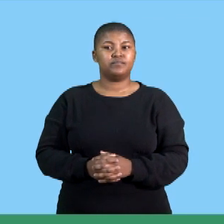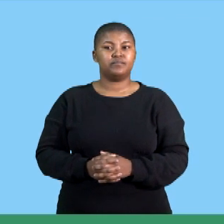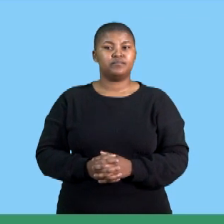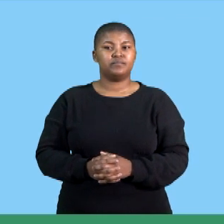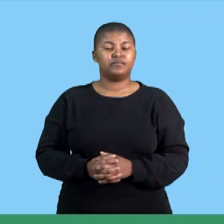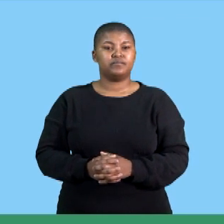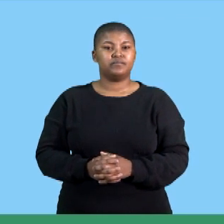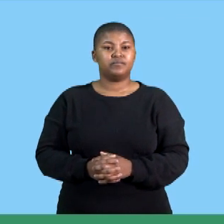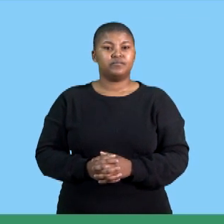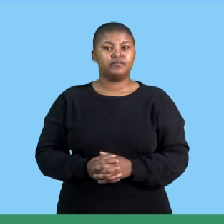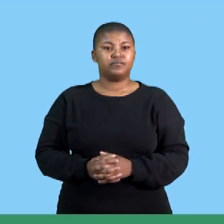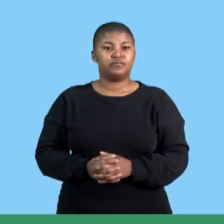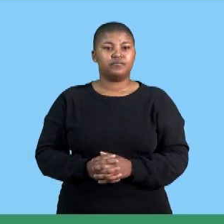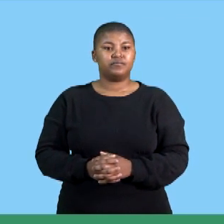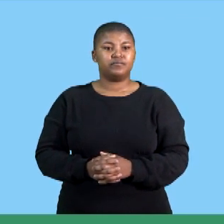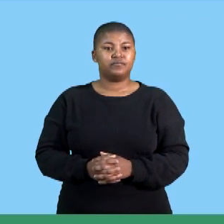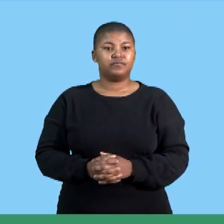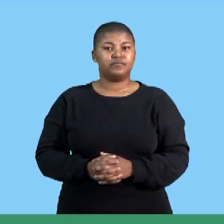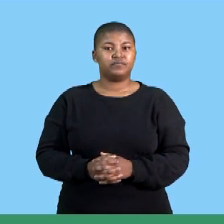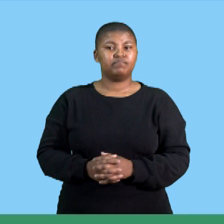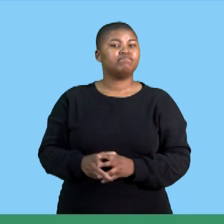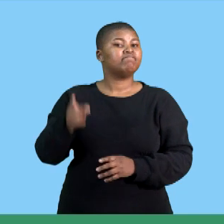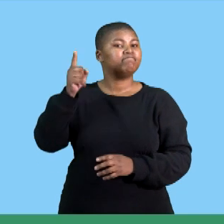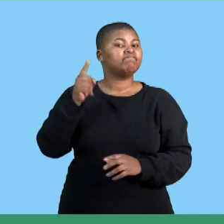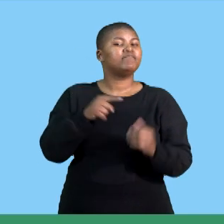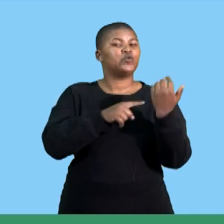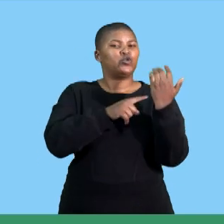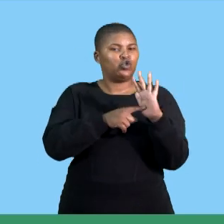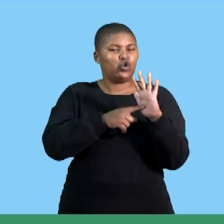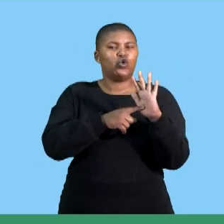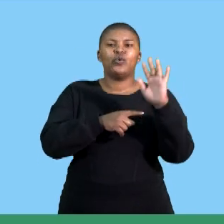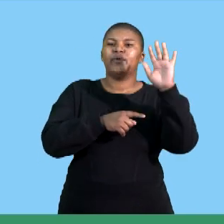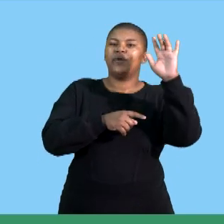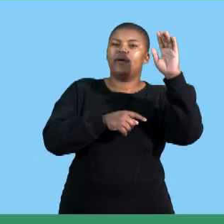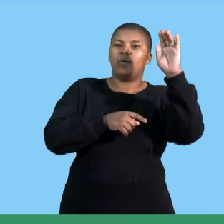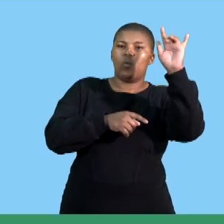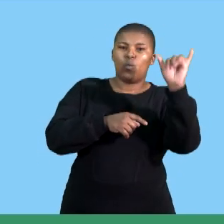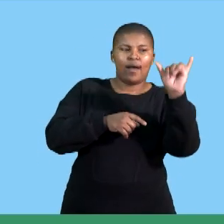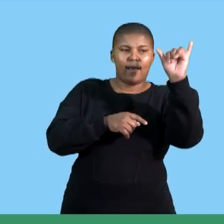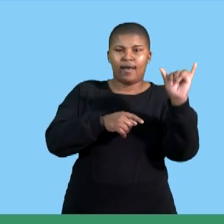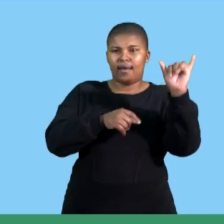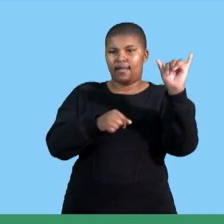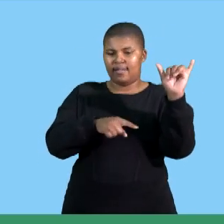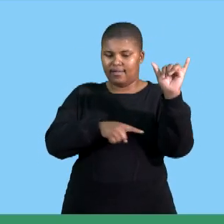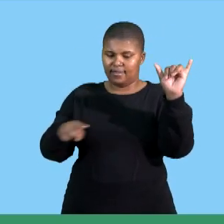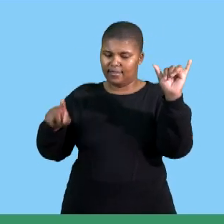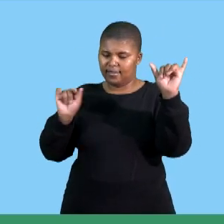this is a bar graph so obviously it shows us the relationship between the x-axis as well as the y